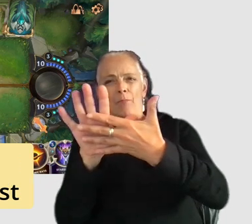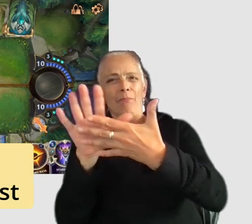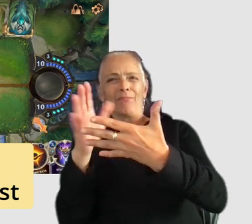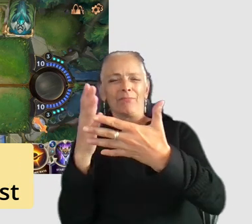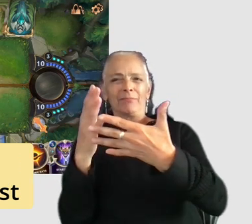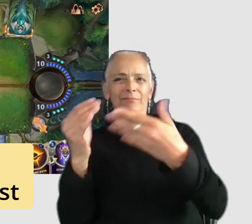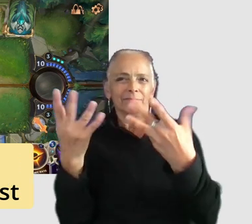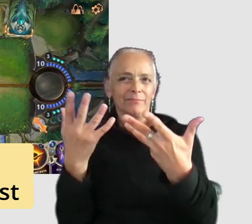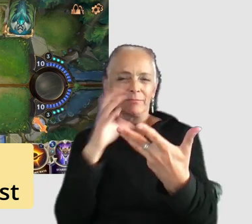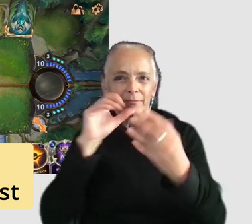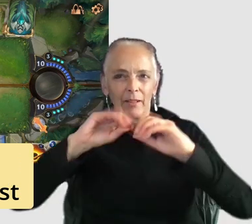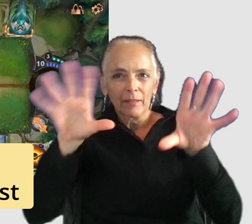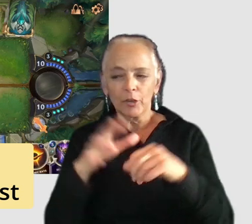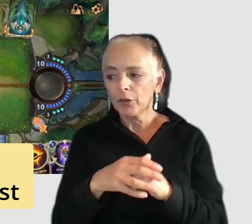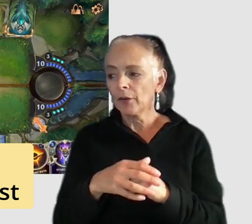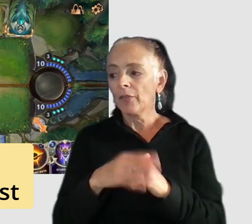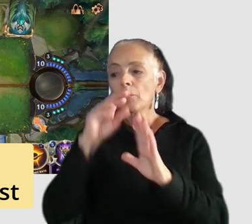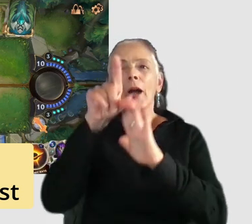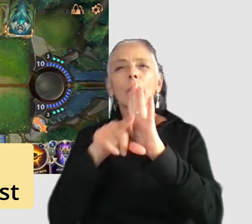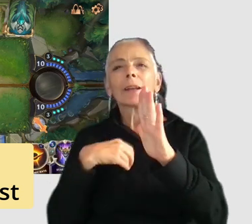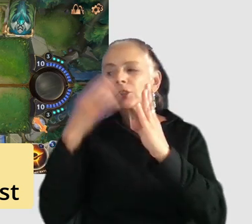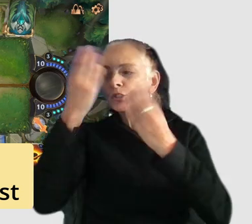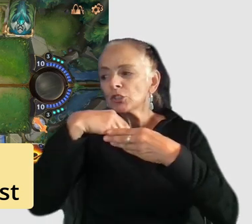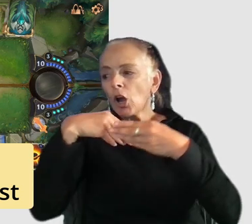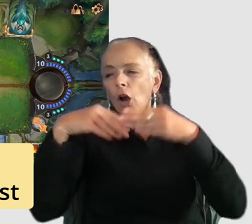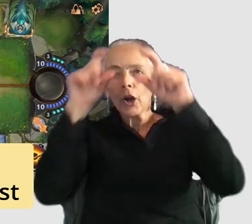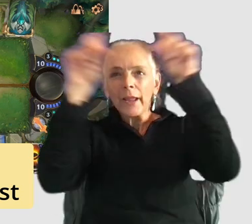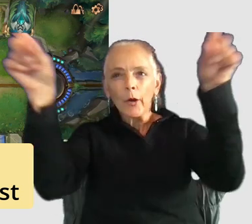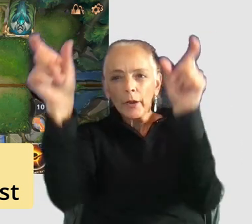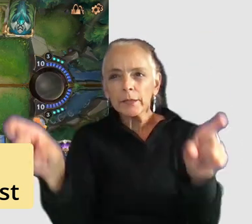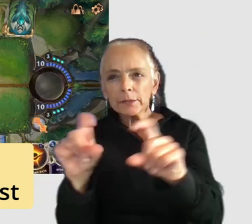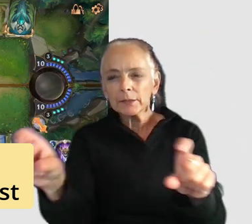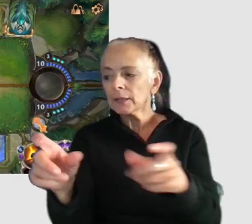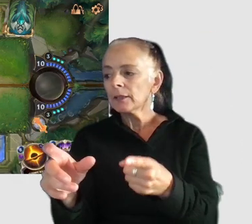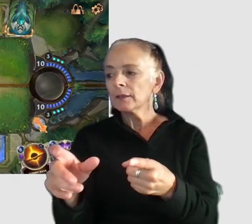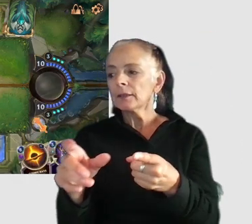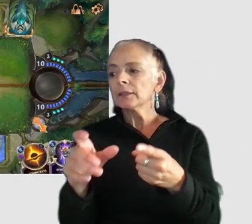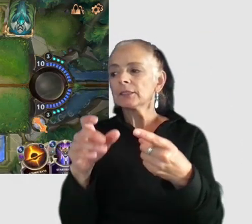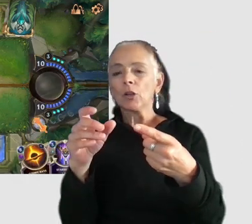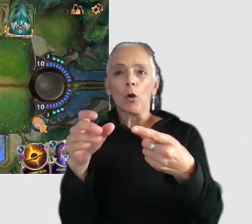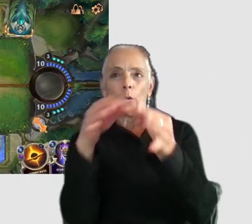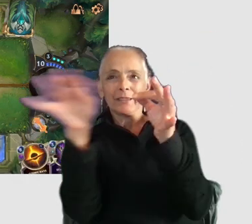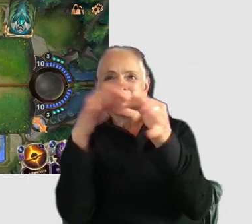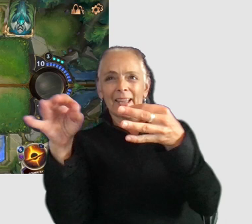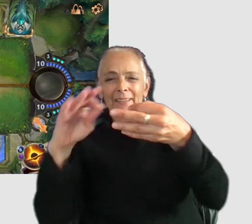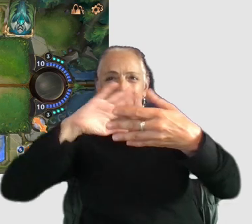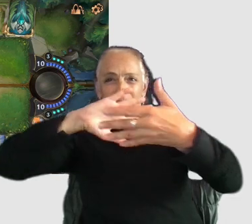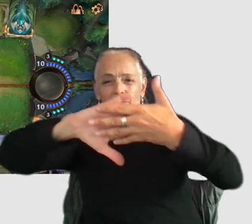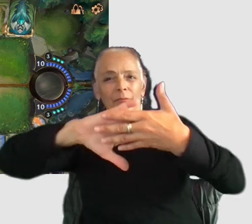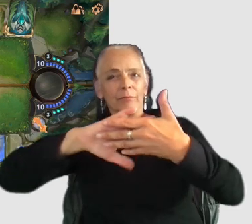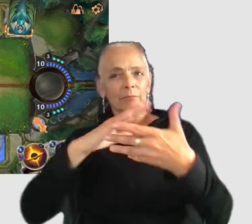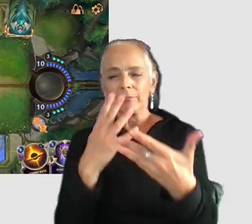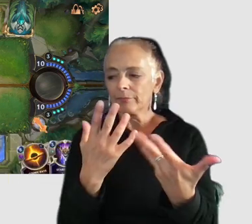a problem and particularly the background's got some darker areas where the background against the text would actually be a fail against the